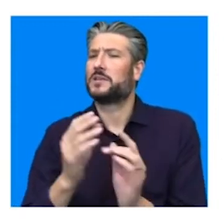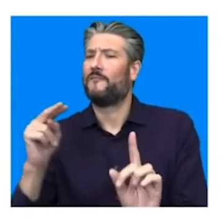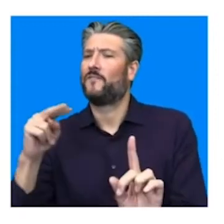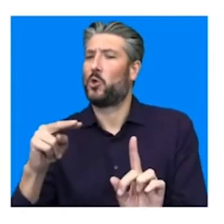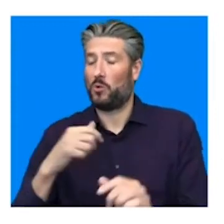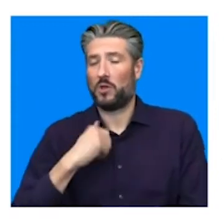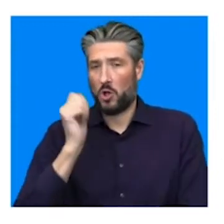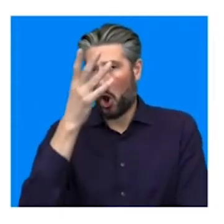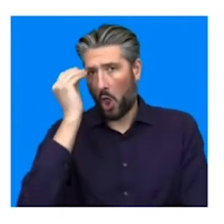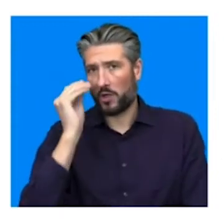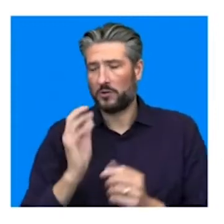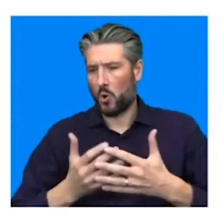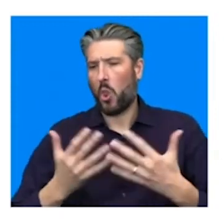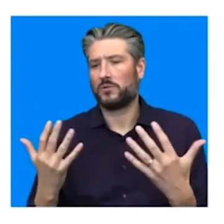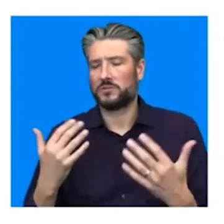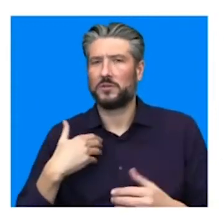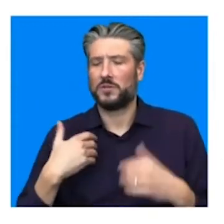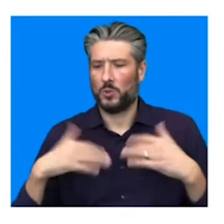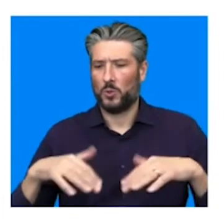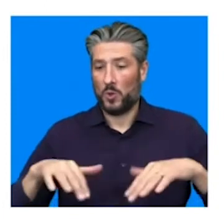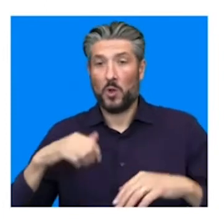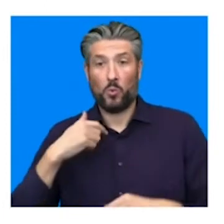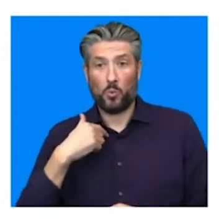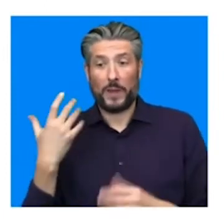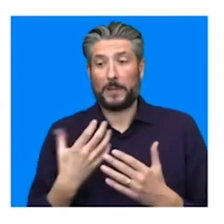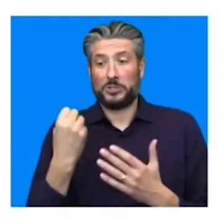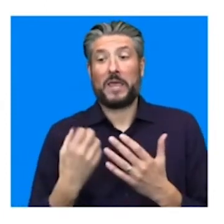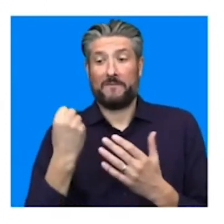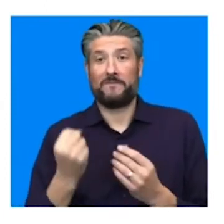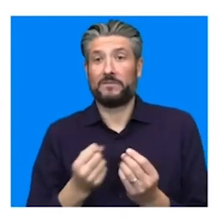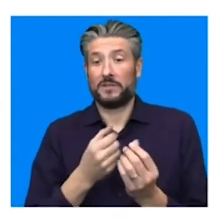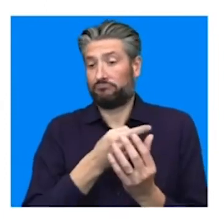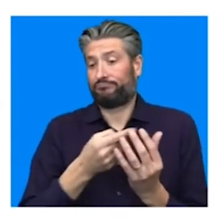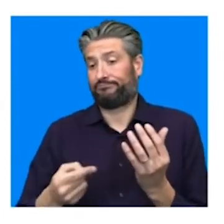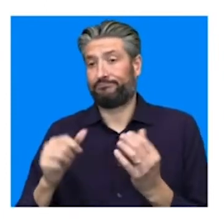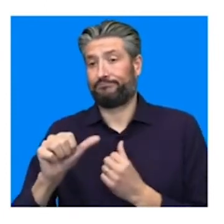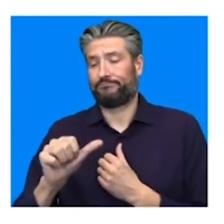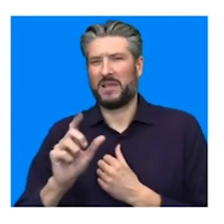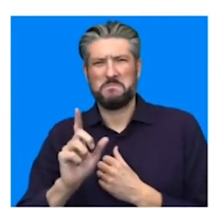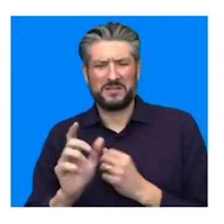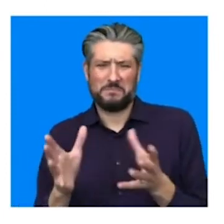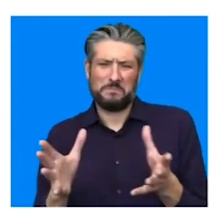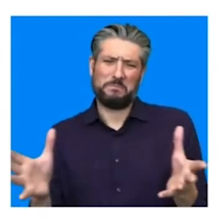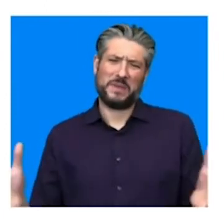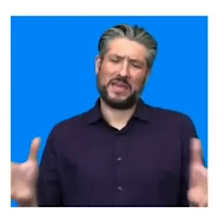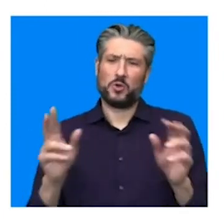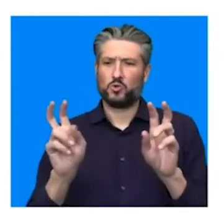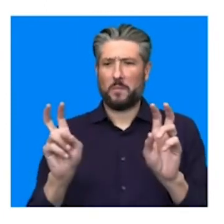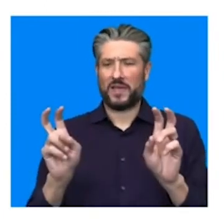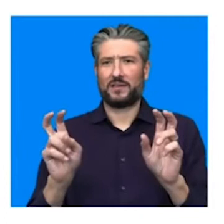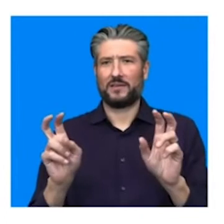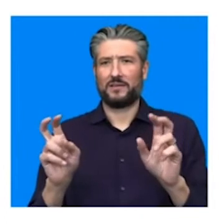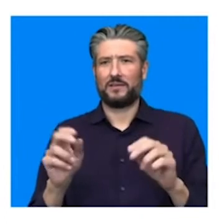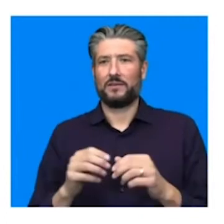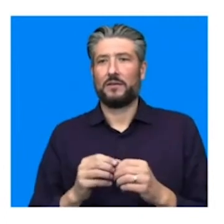And we've been able to achieve quite a lot. But it's such a huge reading itself as